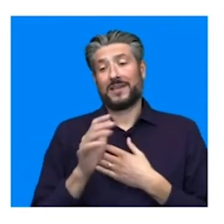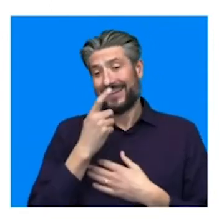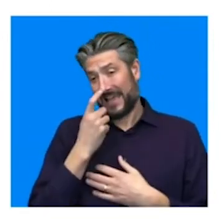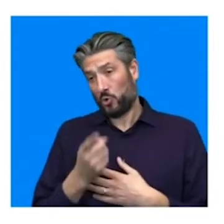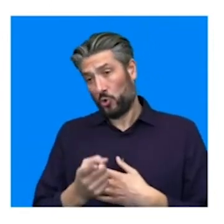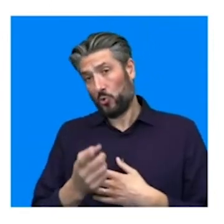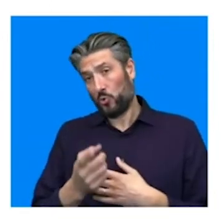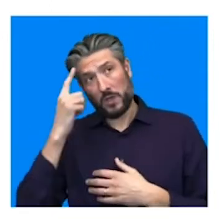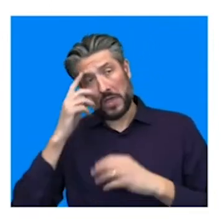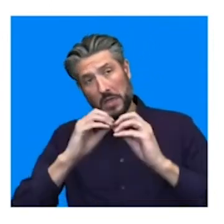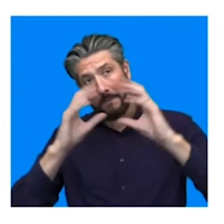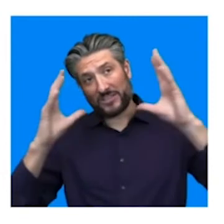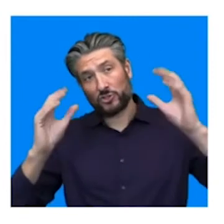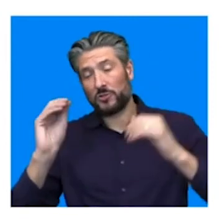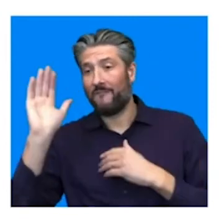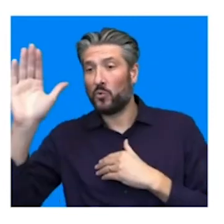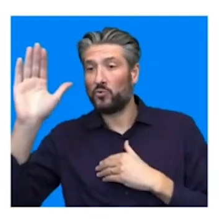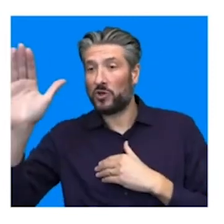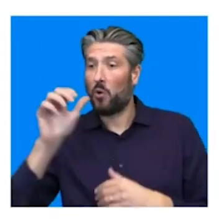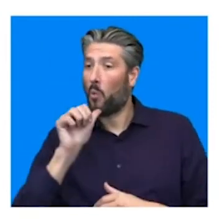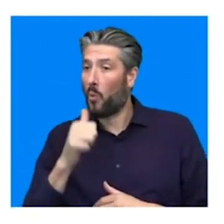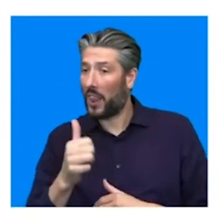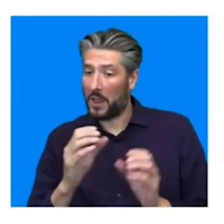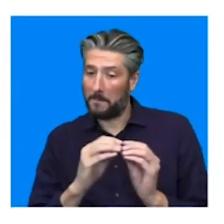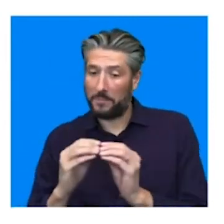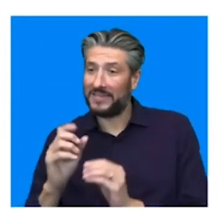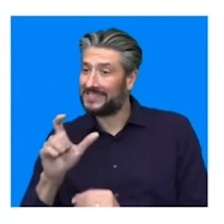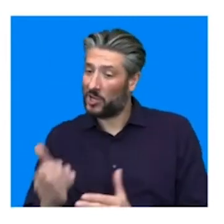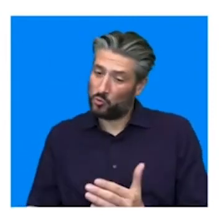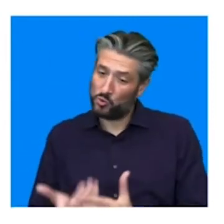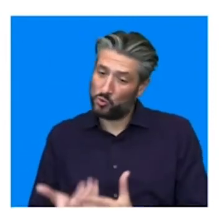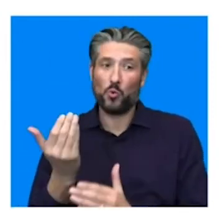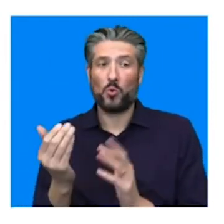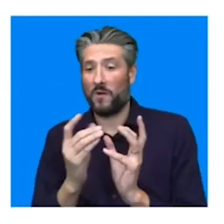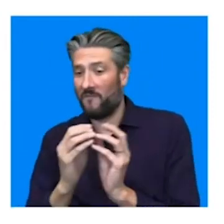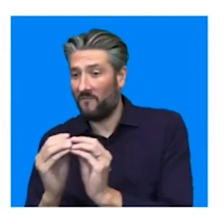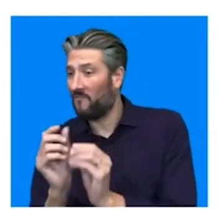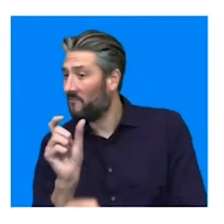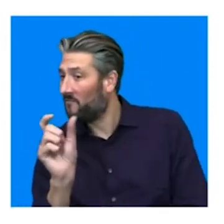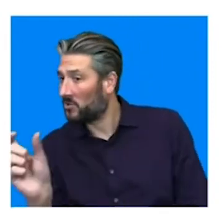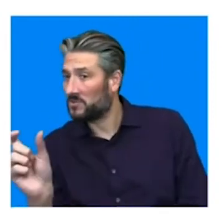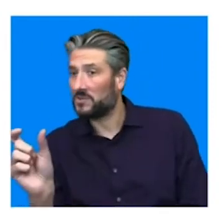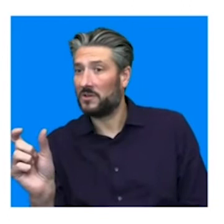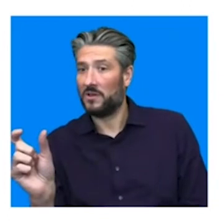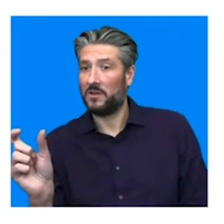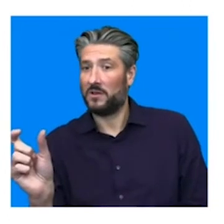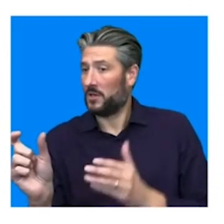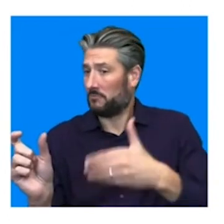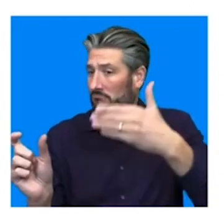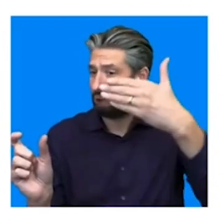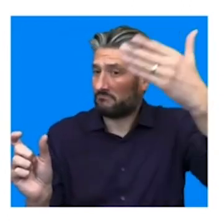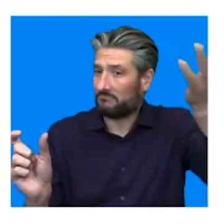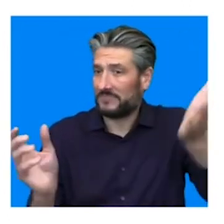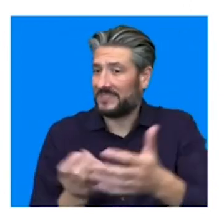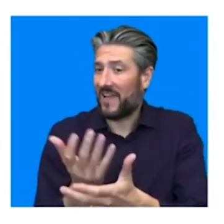further variants of the wreath font, or do you think that you've got enough now? I think that's a question for David, really.